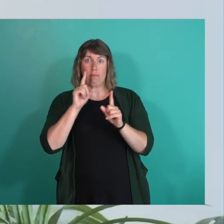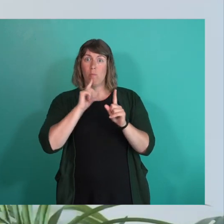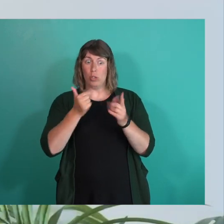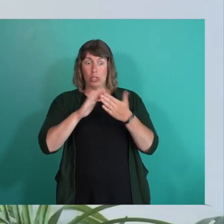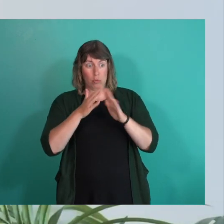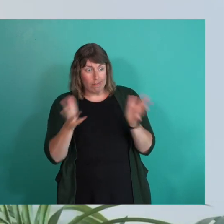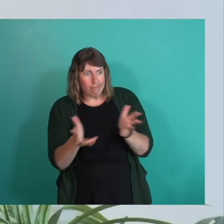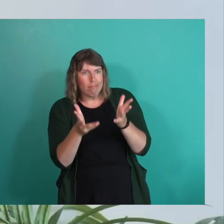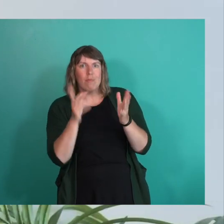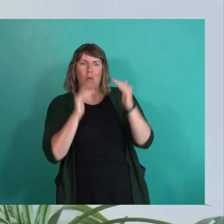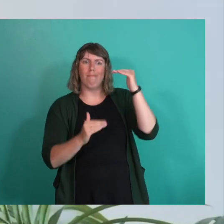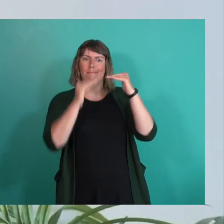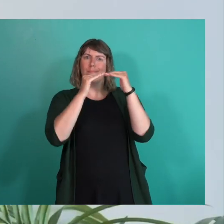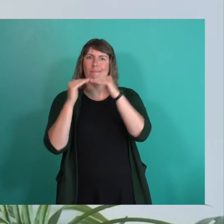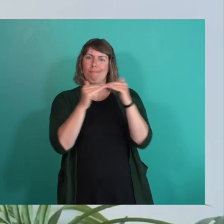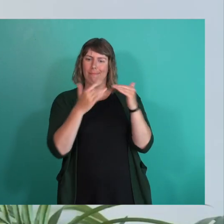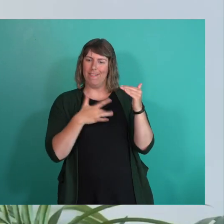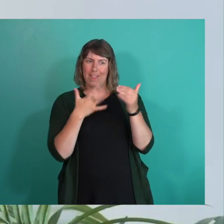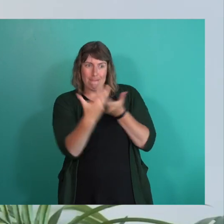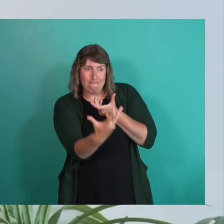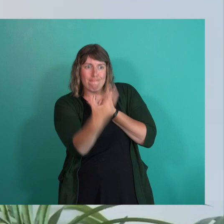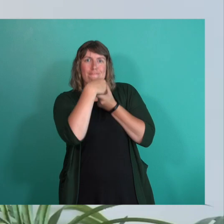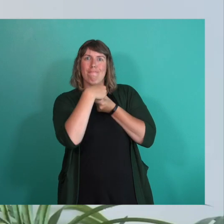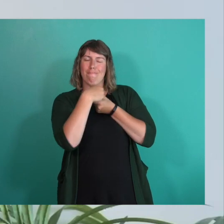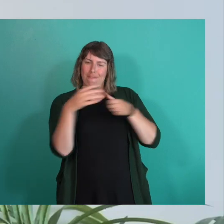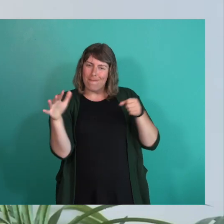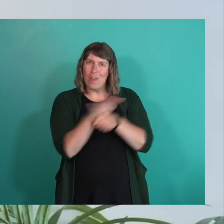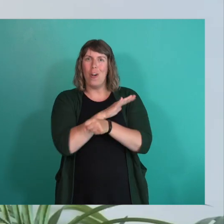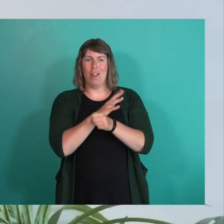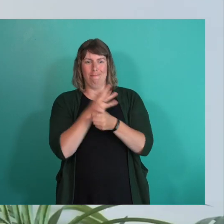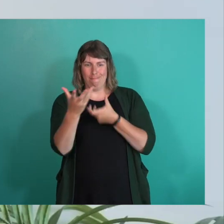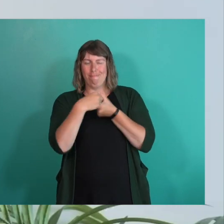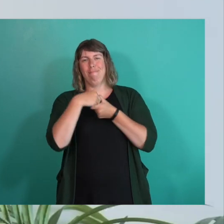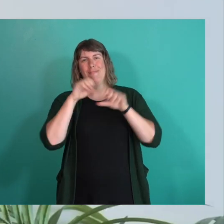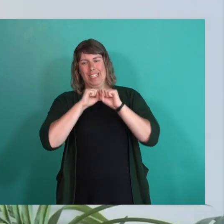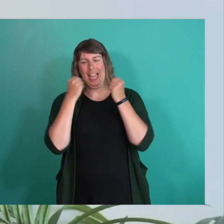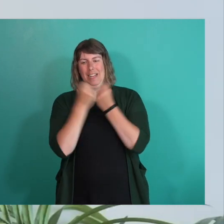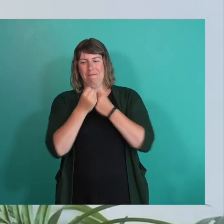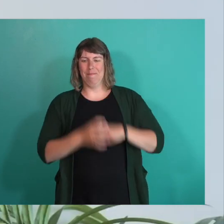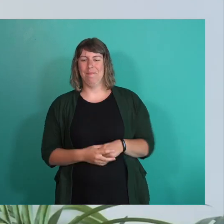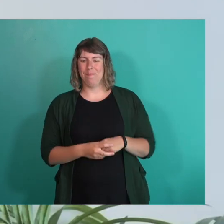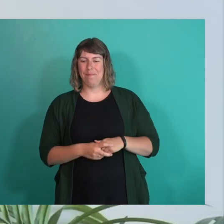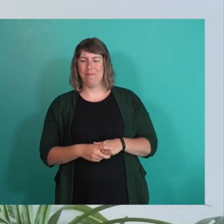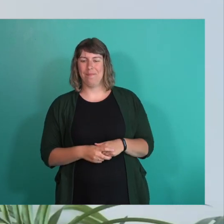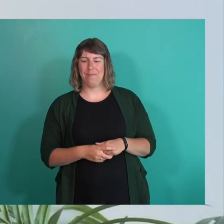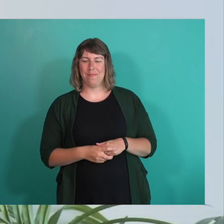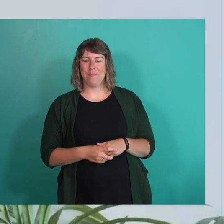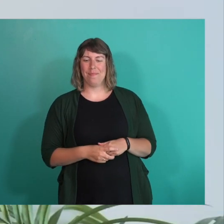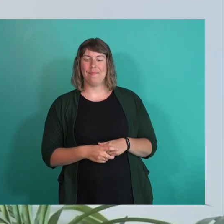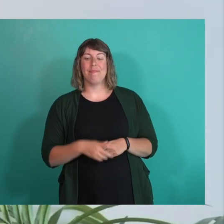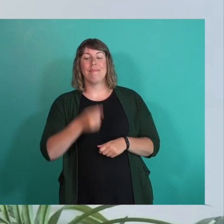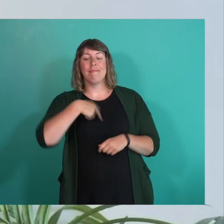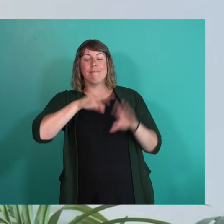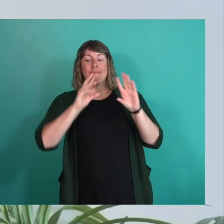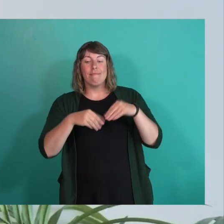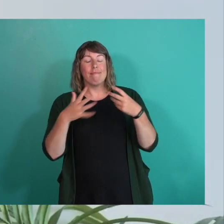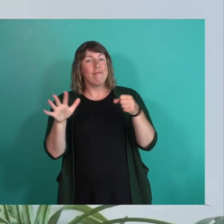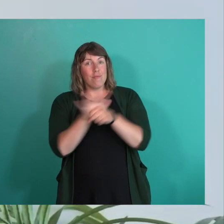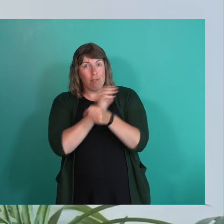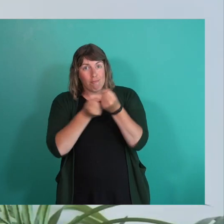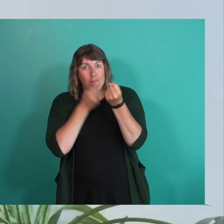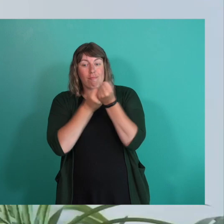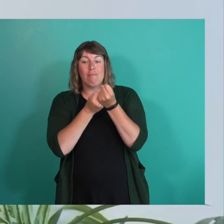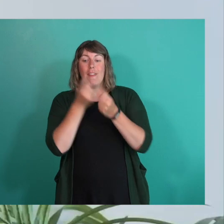community need to feel like they can fully participate and succeed in a changing world. We provide unwavering